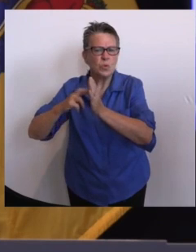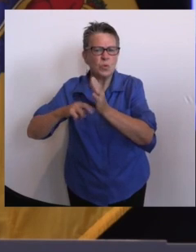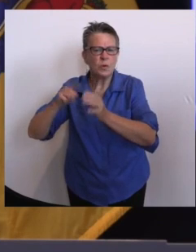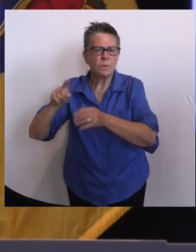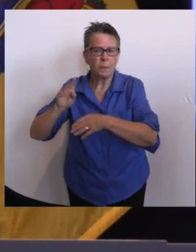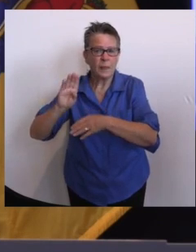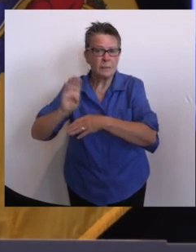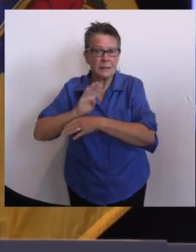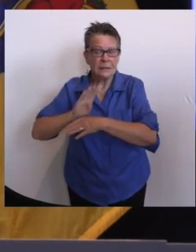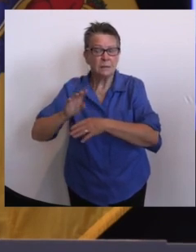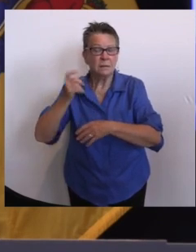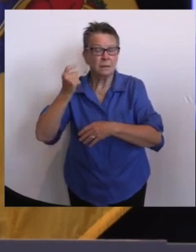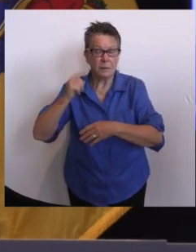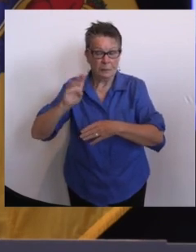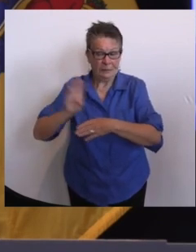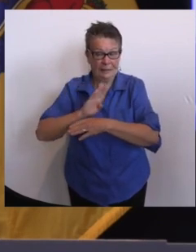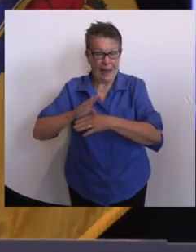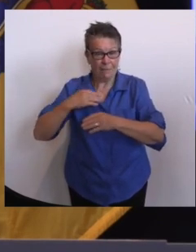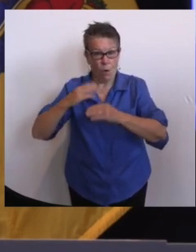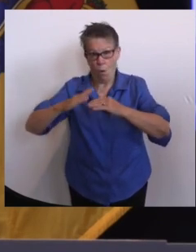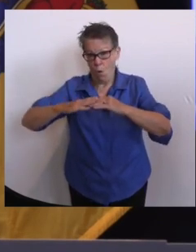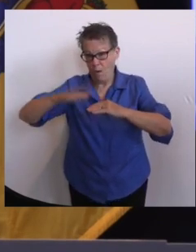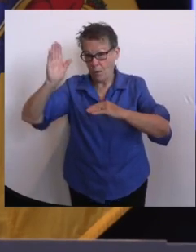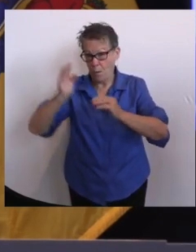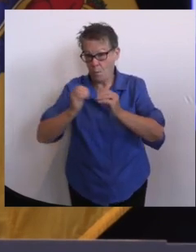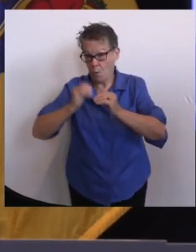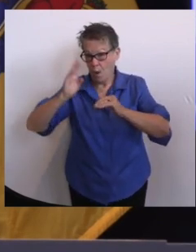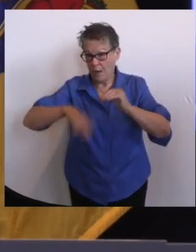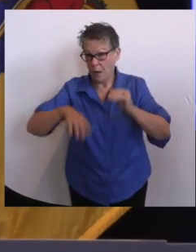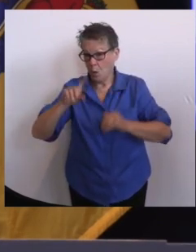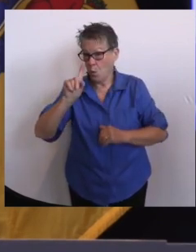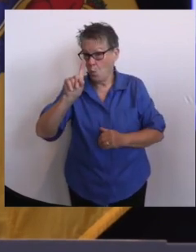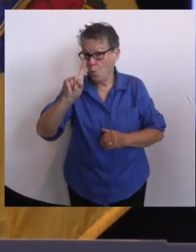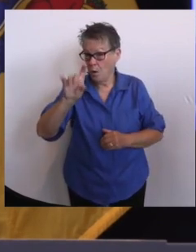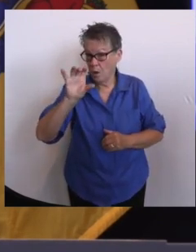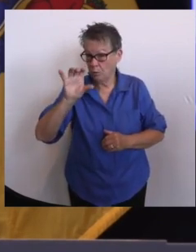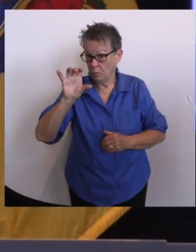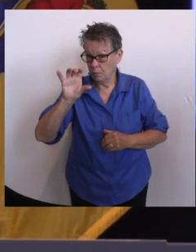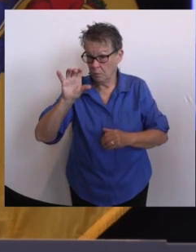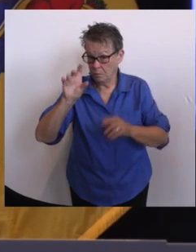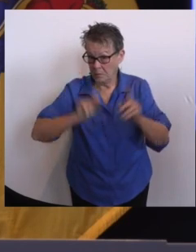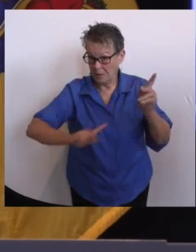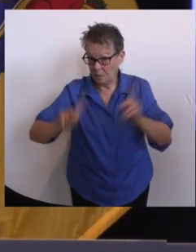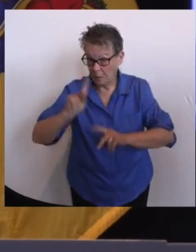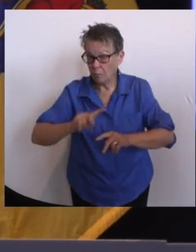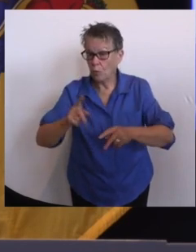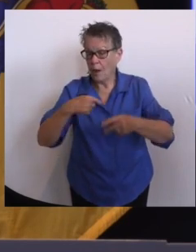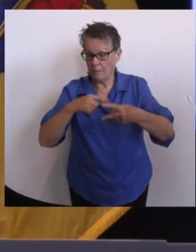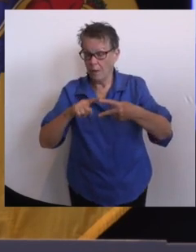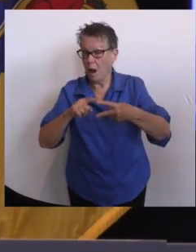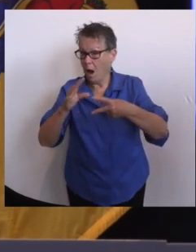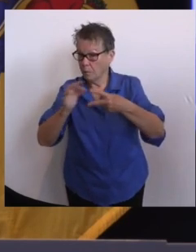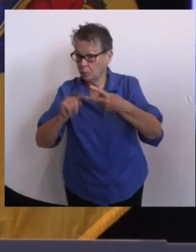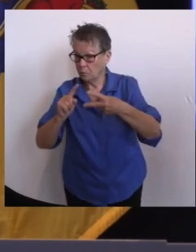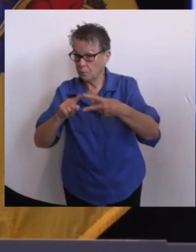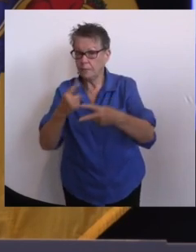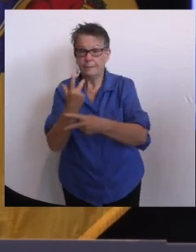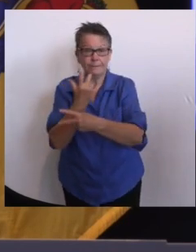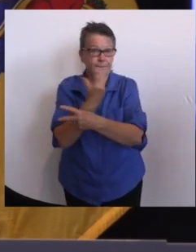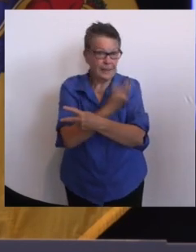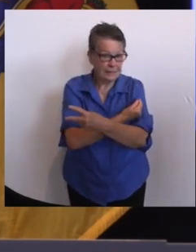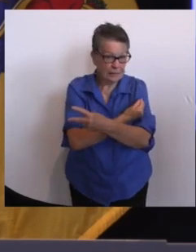two-step option here. You either have to be vaccinated or subject to a frequency of testing, which is in fact what we have for